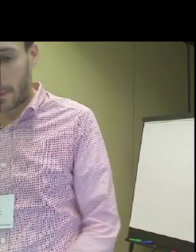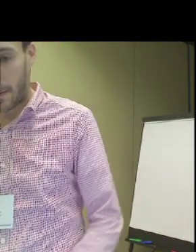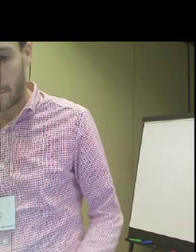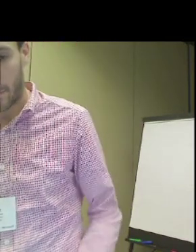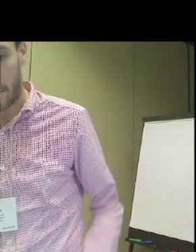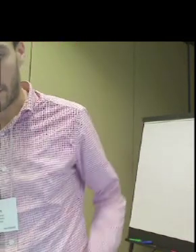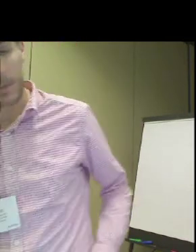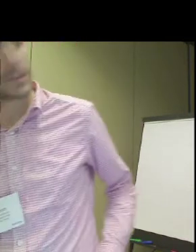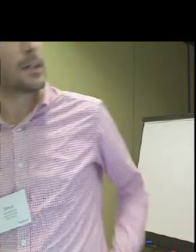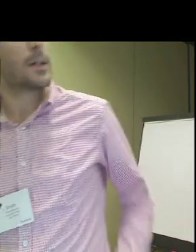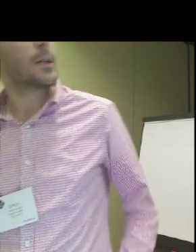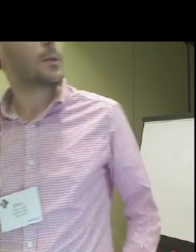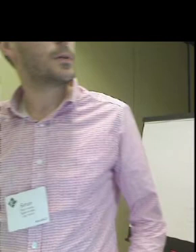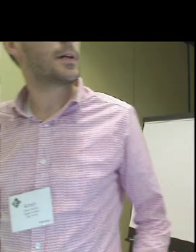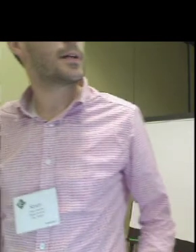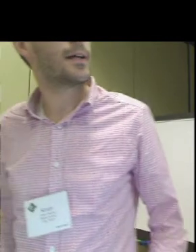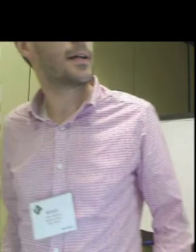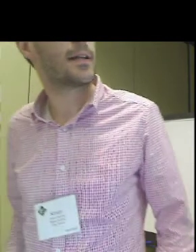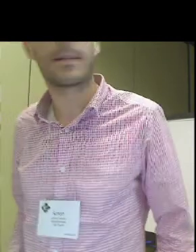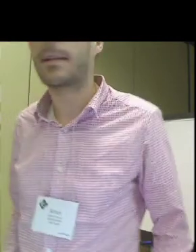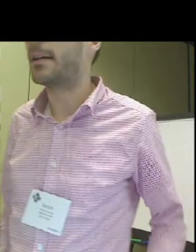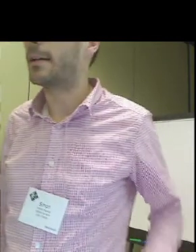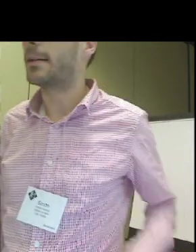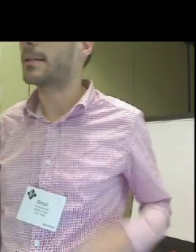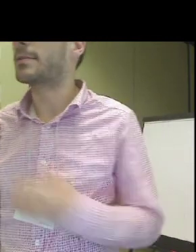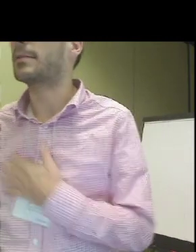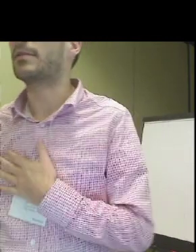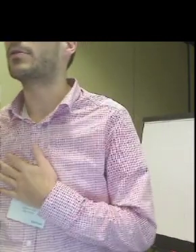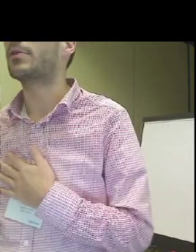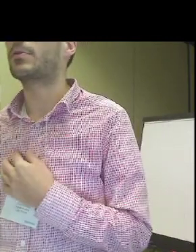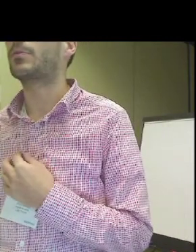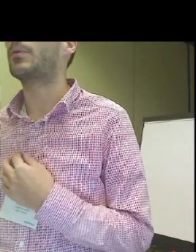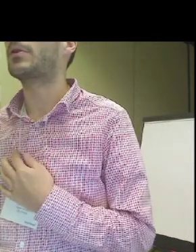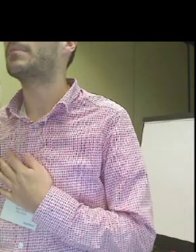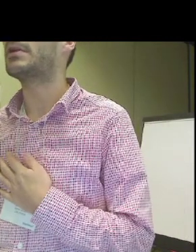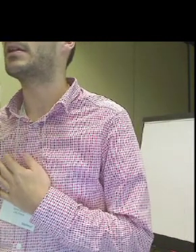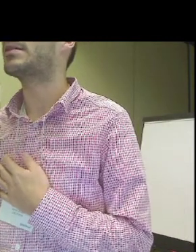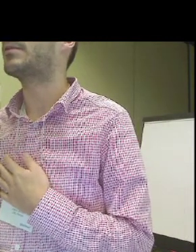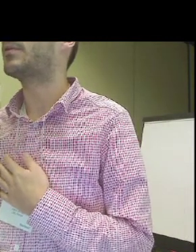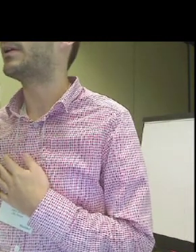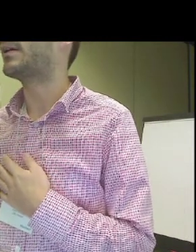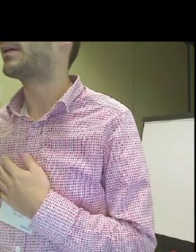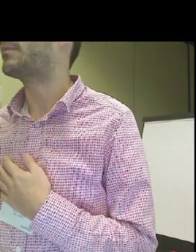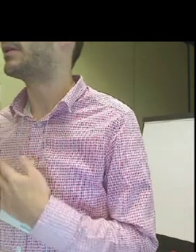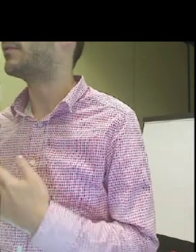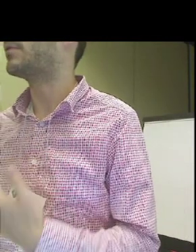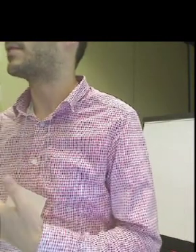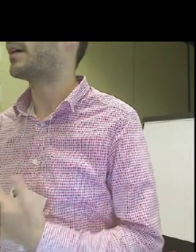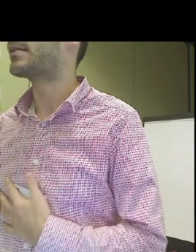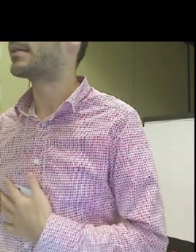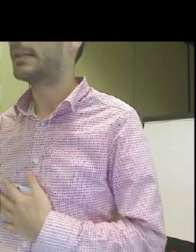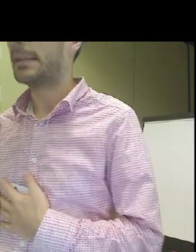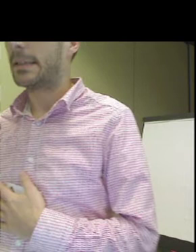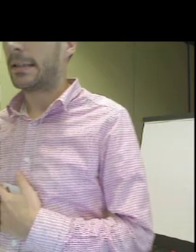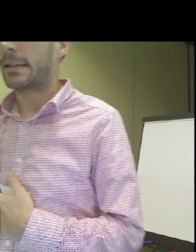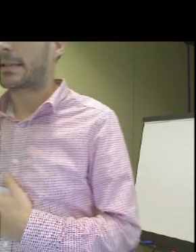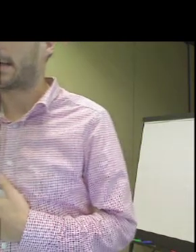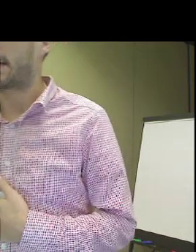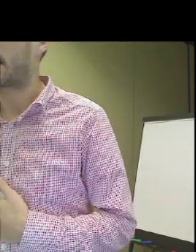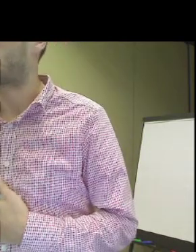So first thing was who we are and Signeur Descence, which means in a way like meaningful signs.